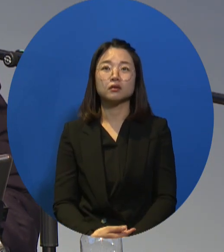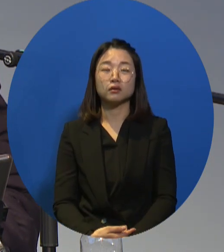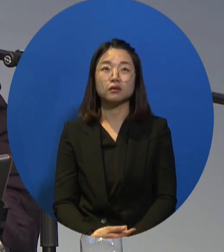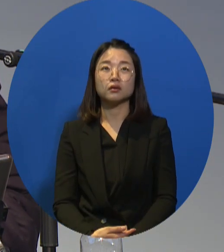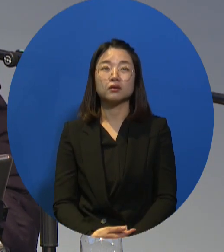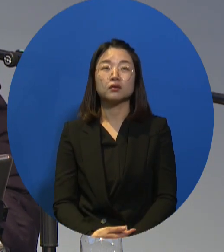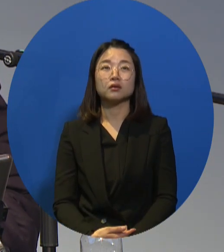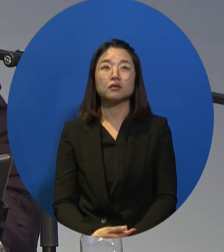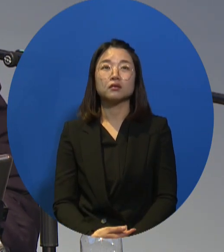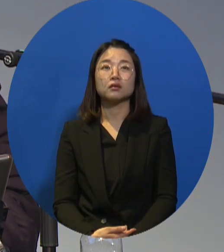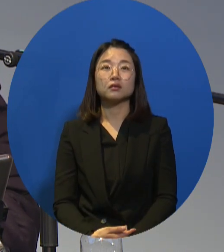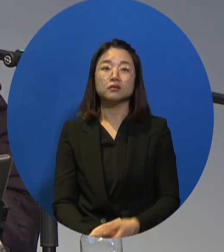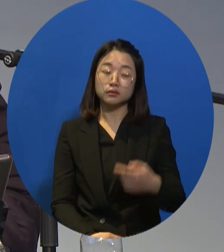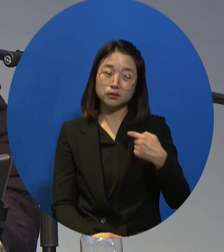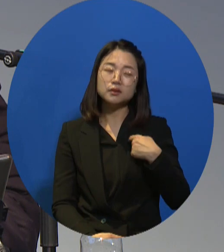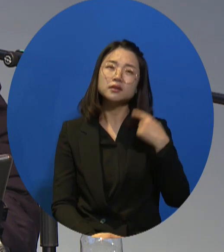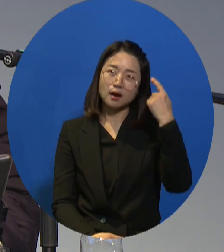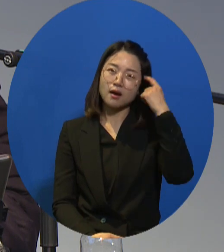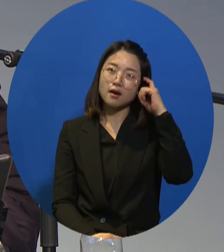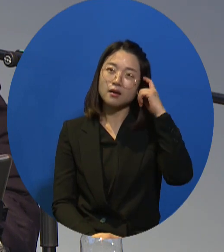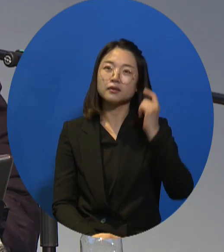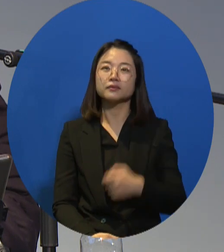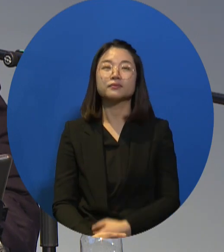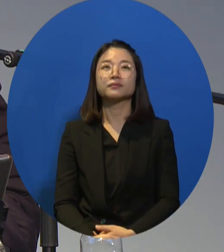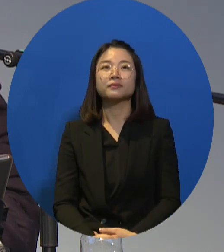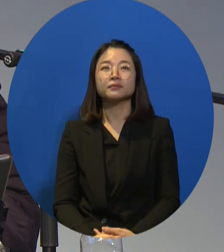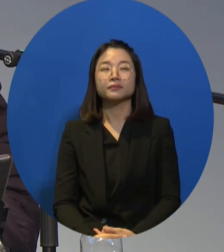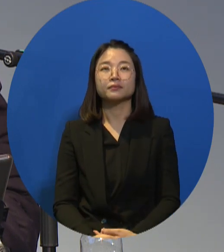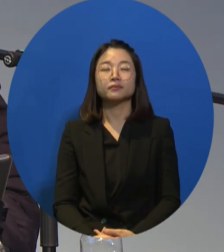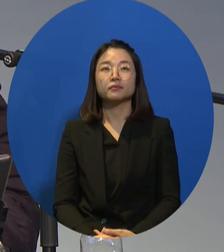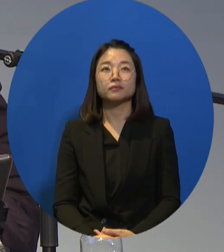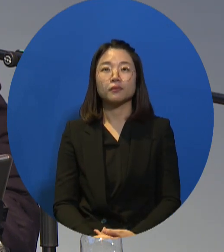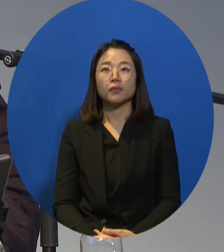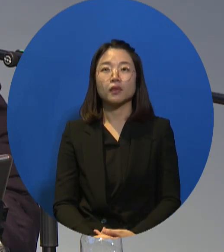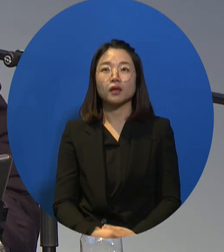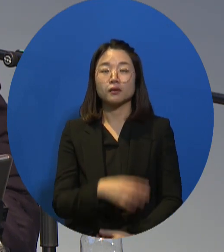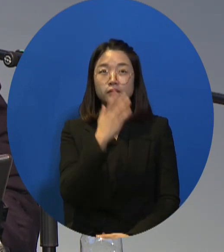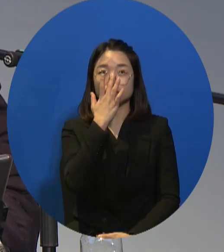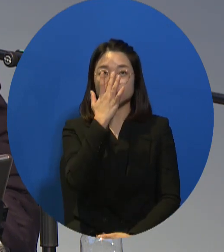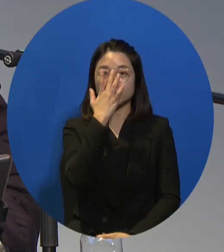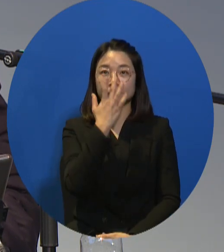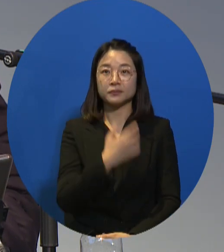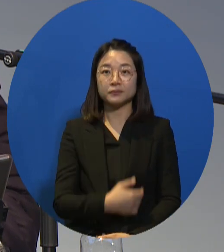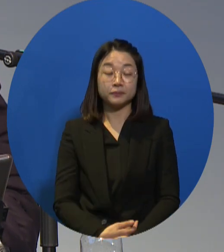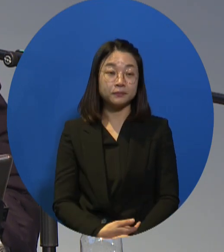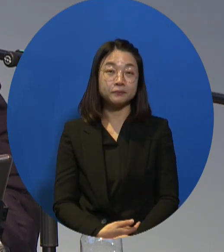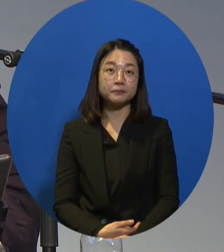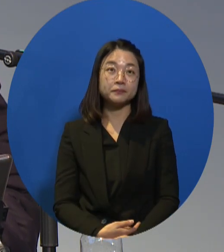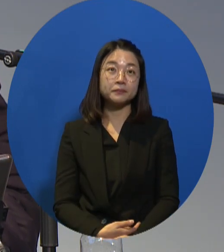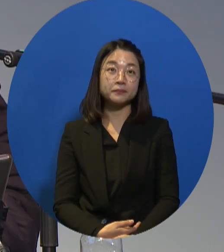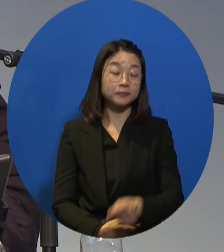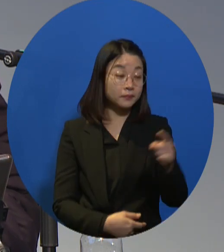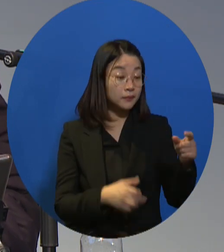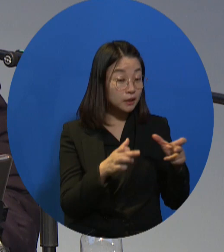So there are several advantages of applying the 60 hour a week program.